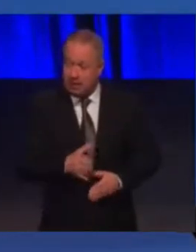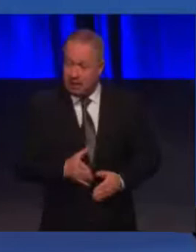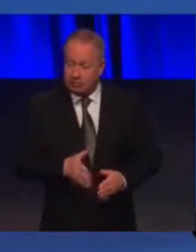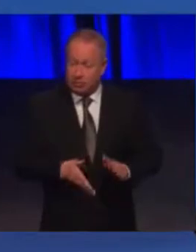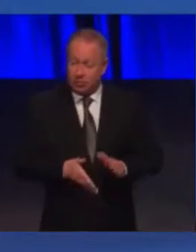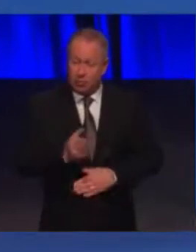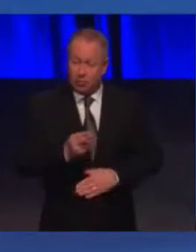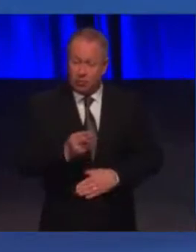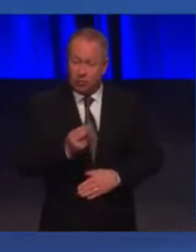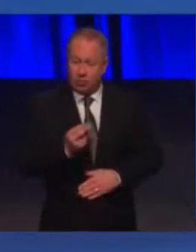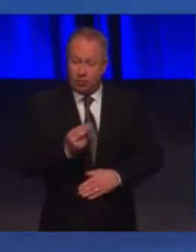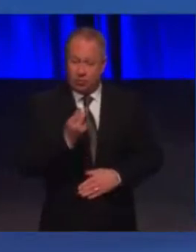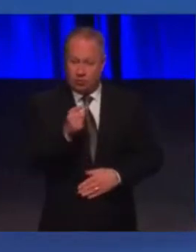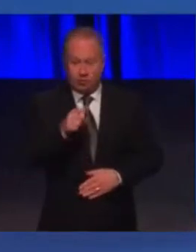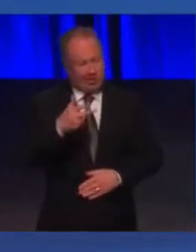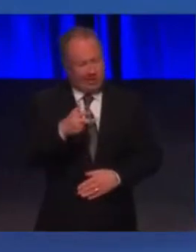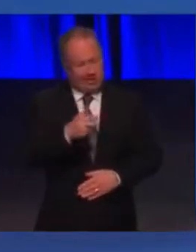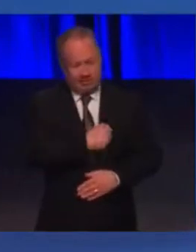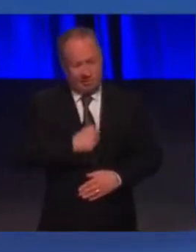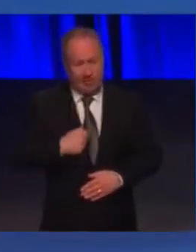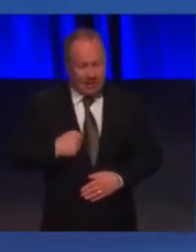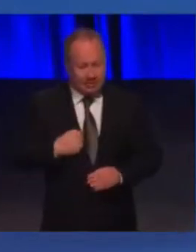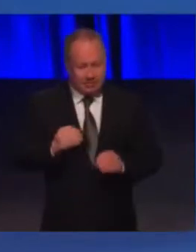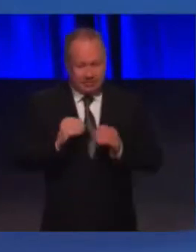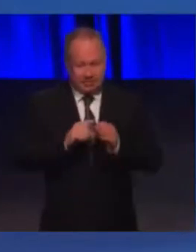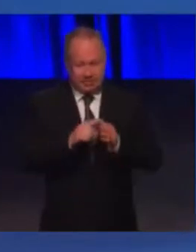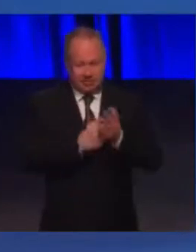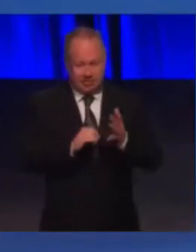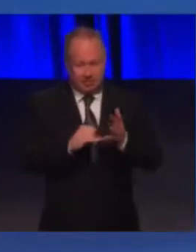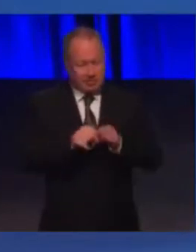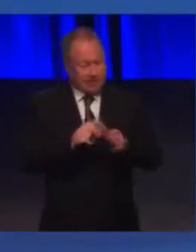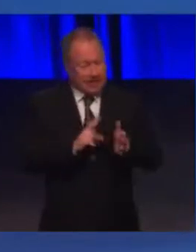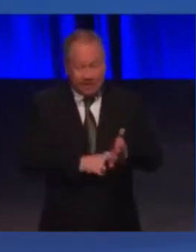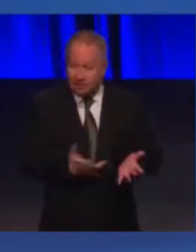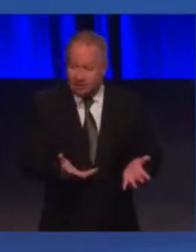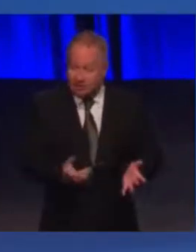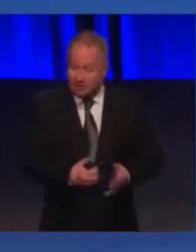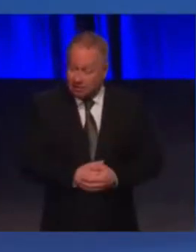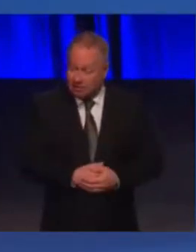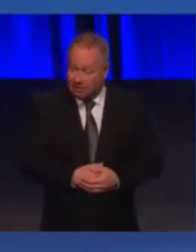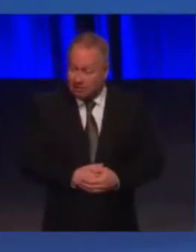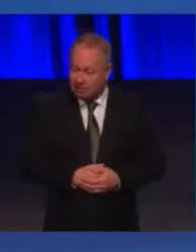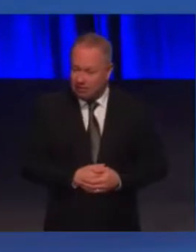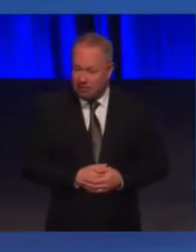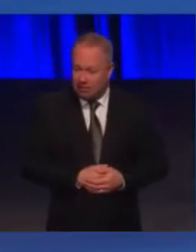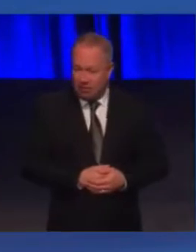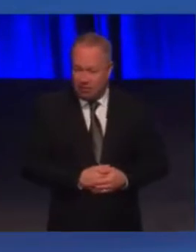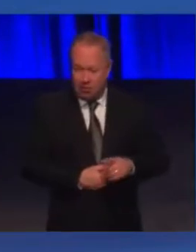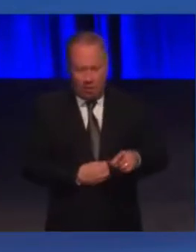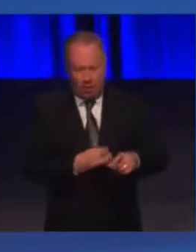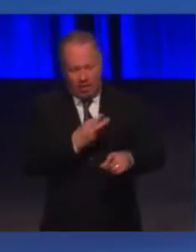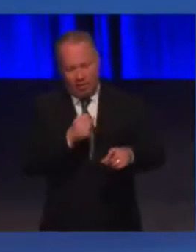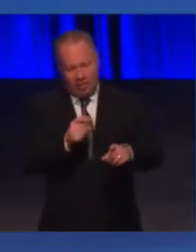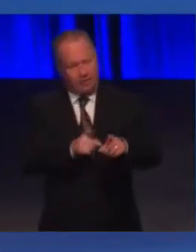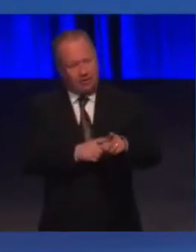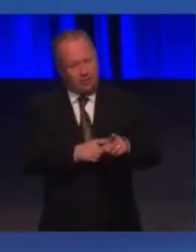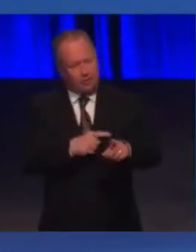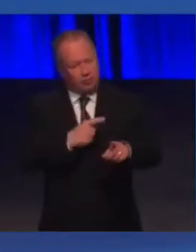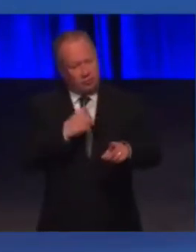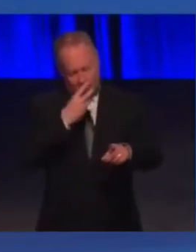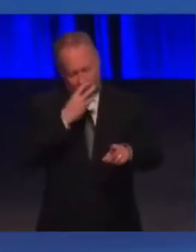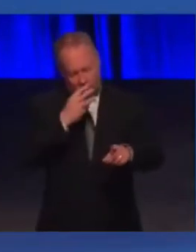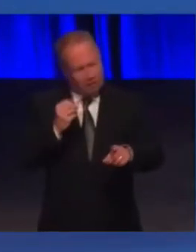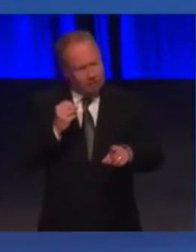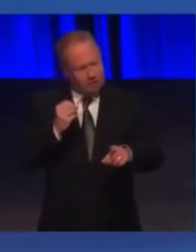miles to the nearest changing places toilet in Bear's Den. Or a 30-year-old adult could lie on the